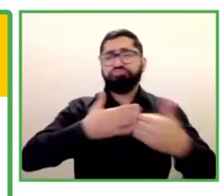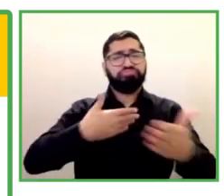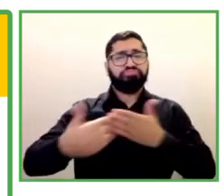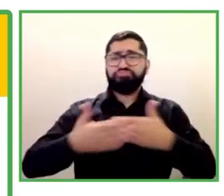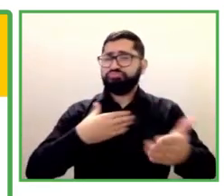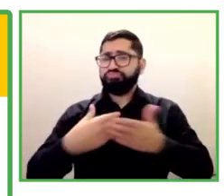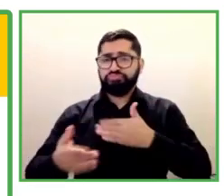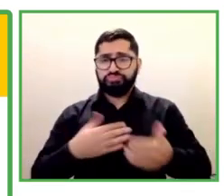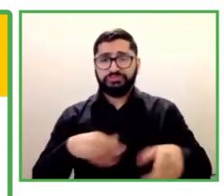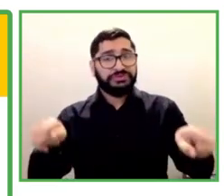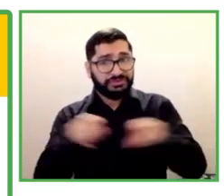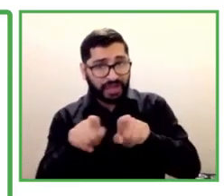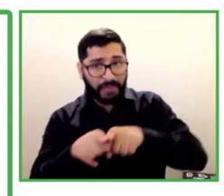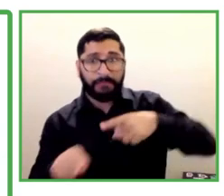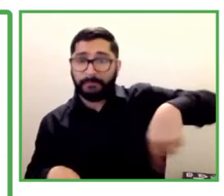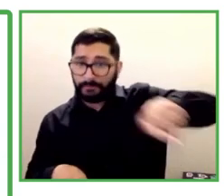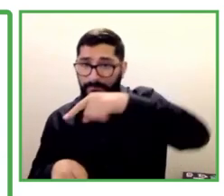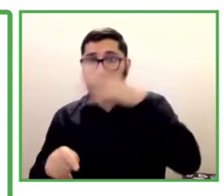please.